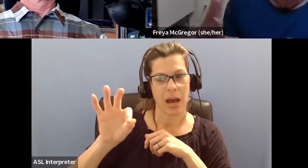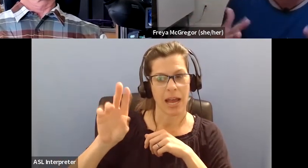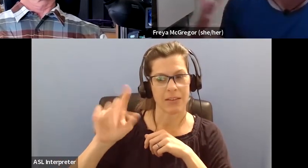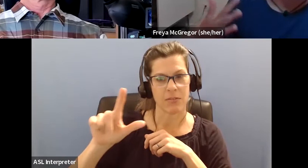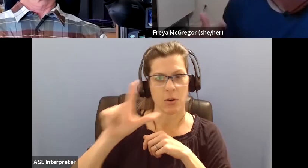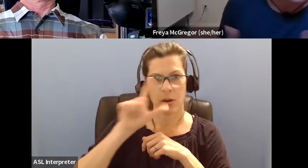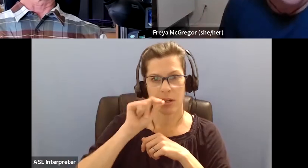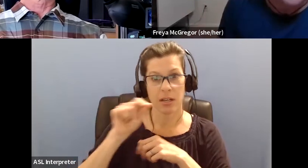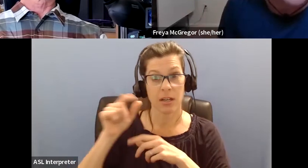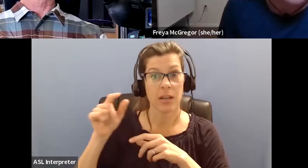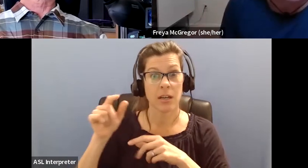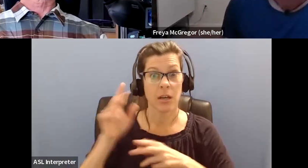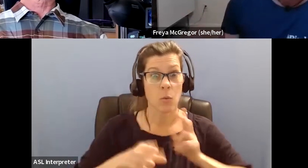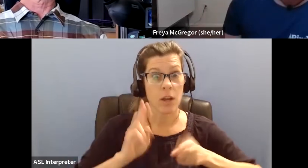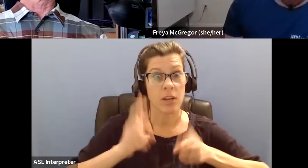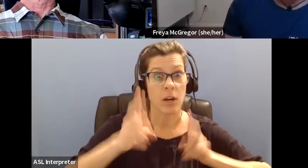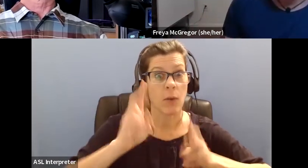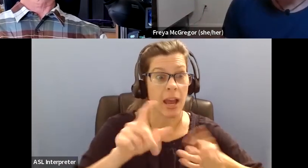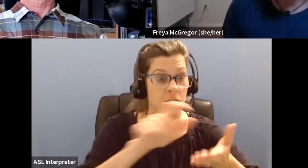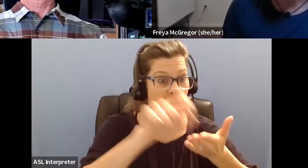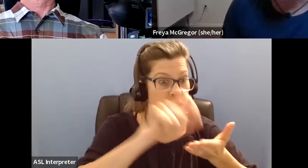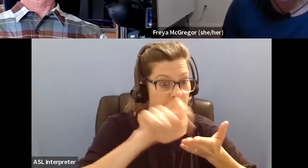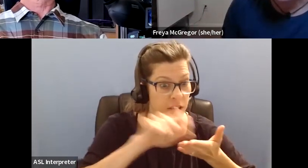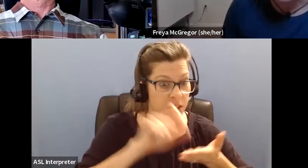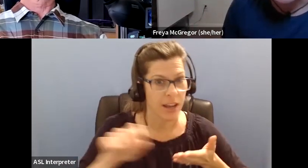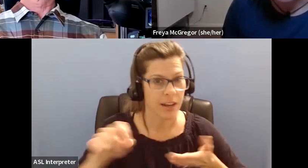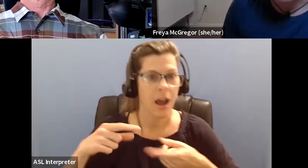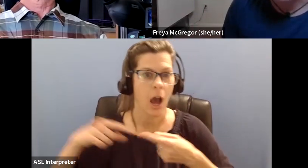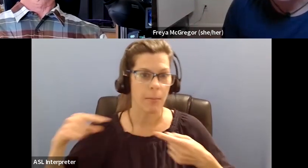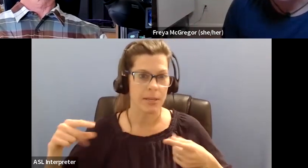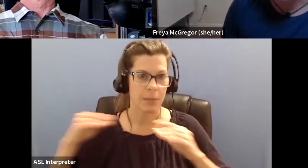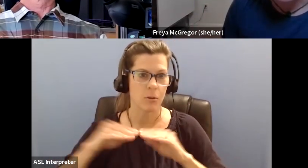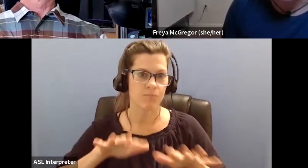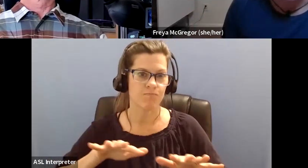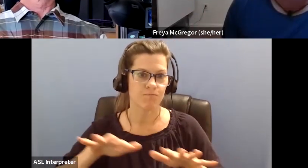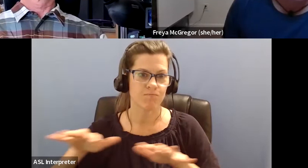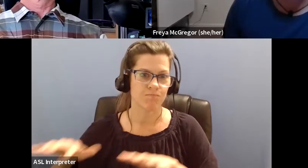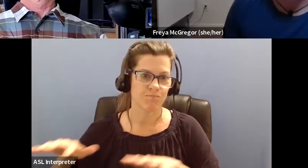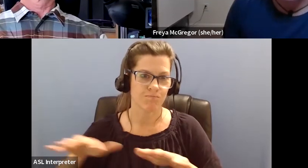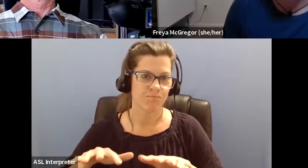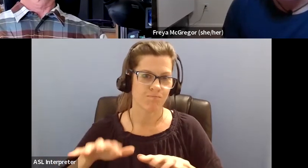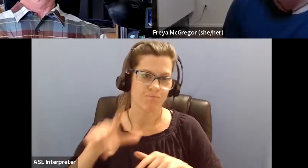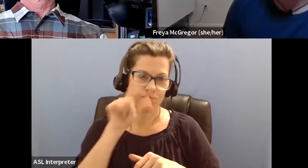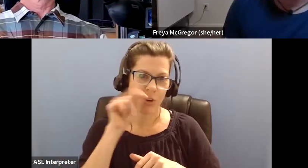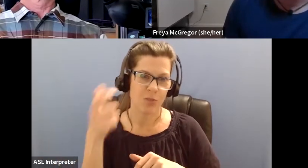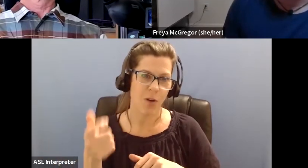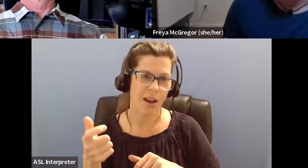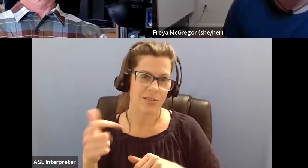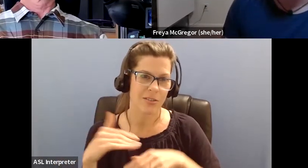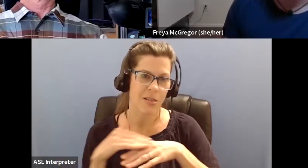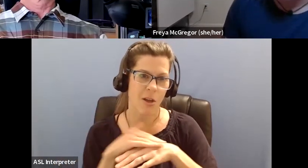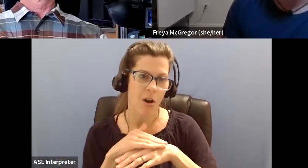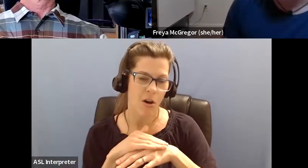rushing around, trying to check those off a list. Right. In a nutshell. Um, thank you. Thank you for that. Um,